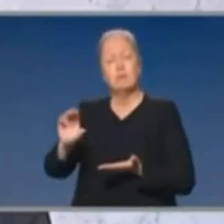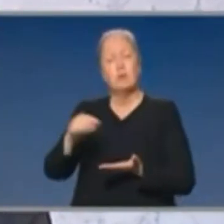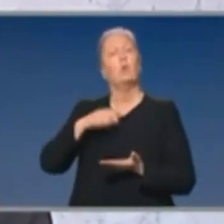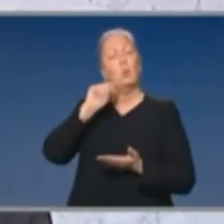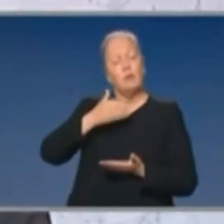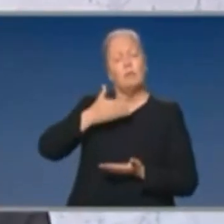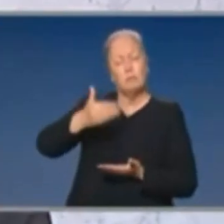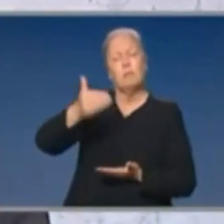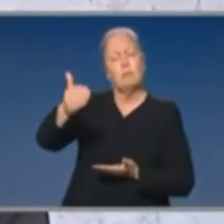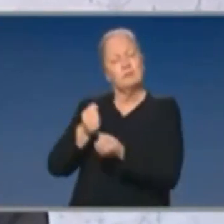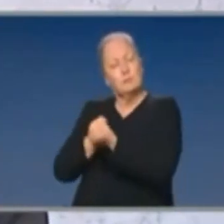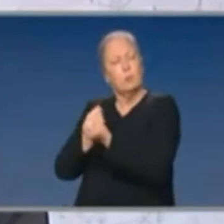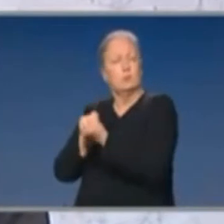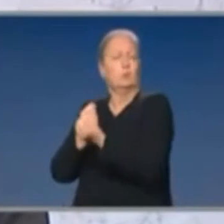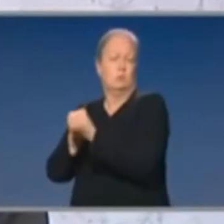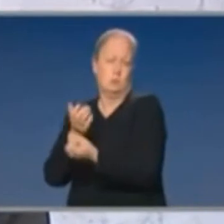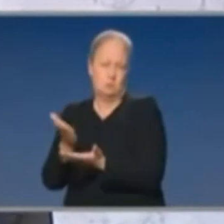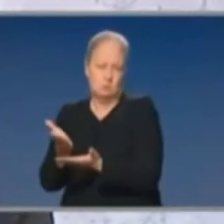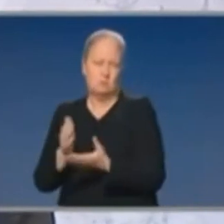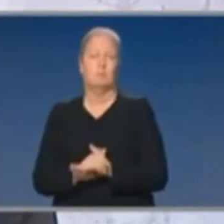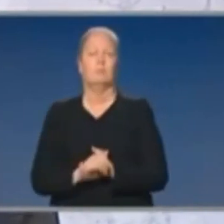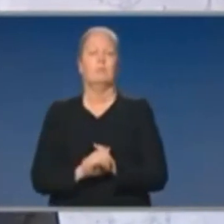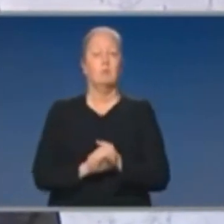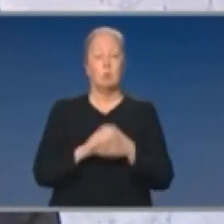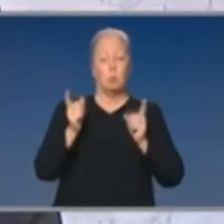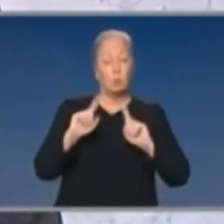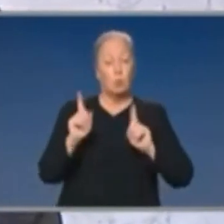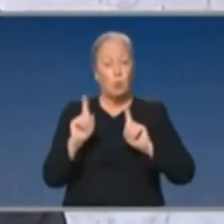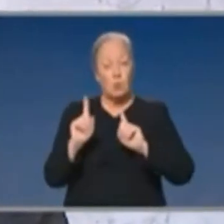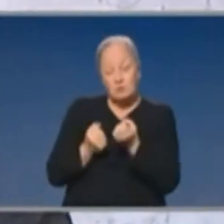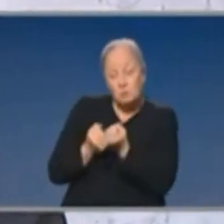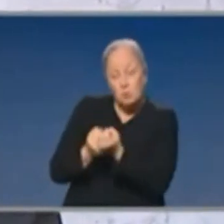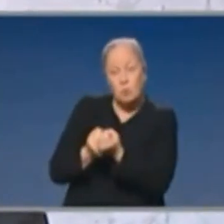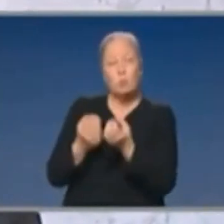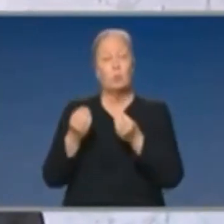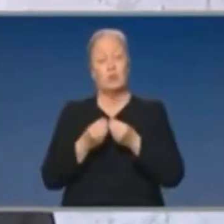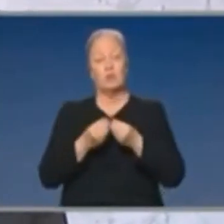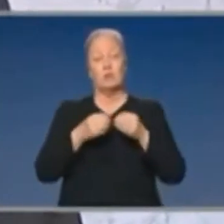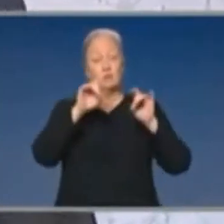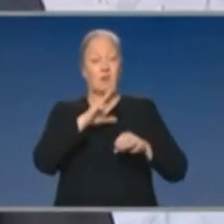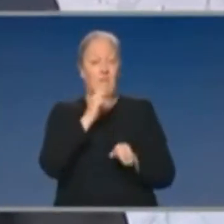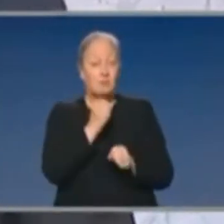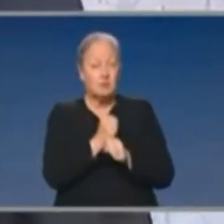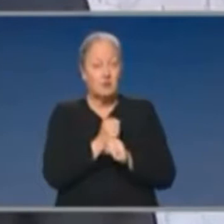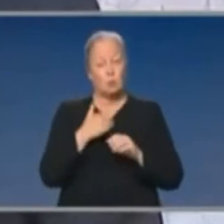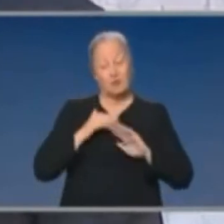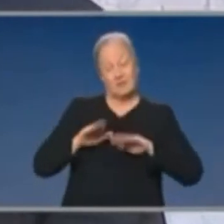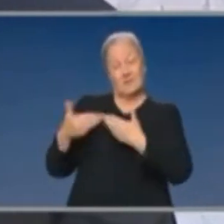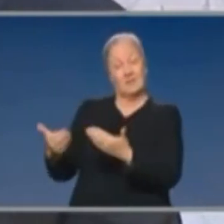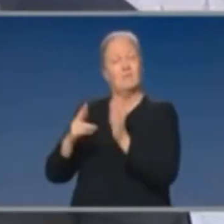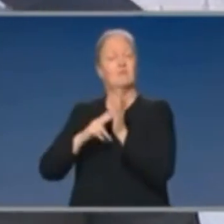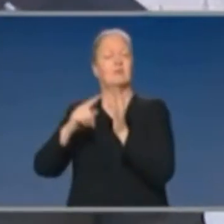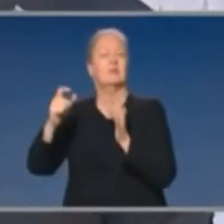continue to do that. So what is required over and above the support that the Commonwealth Government is providing to Victorians,